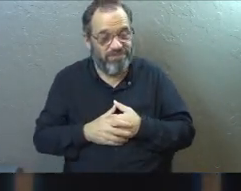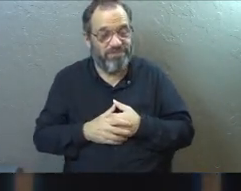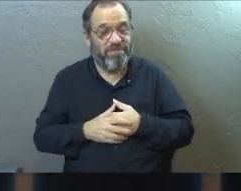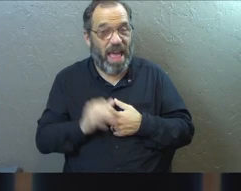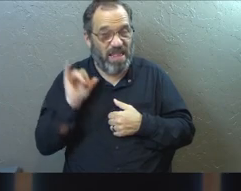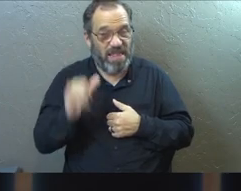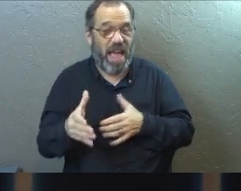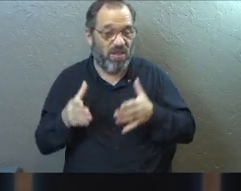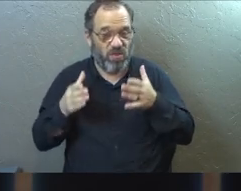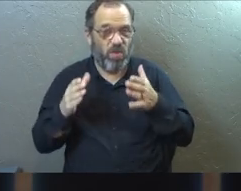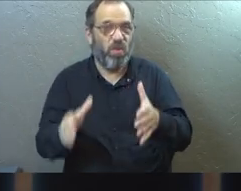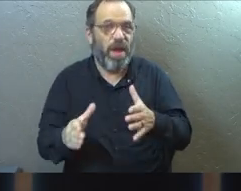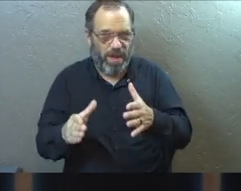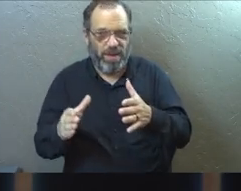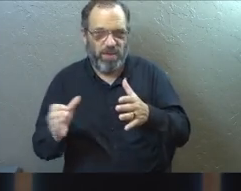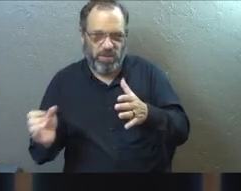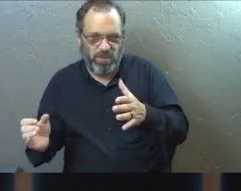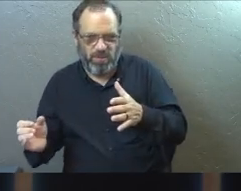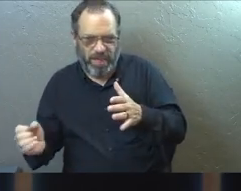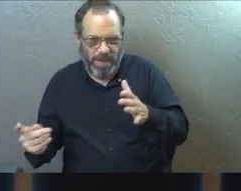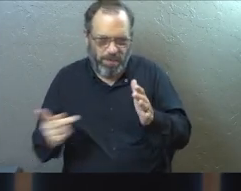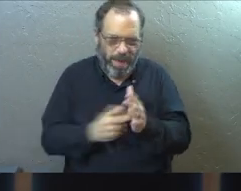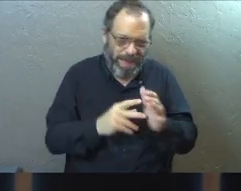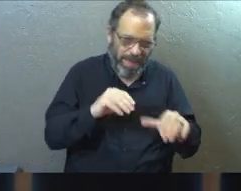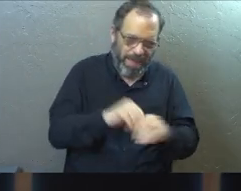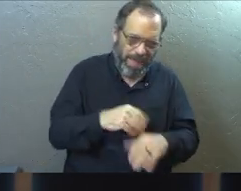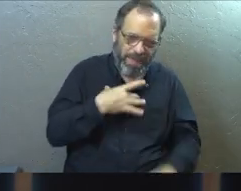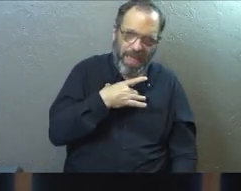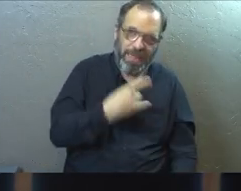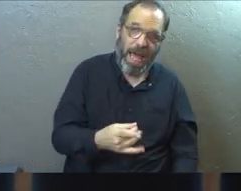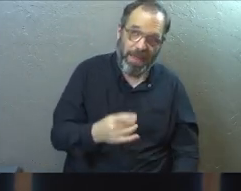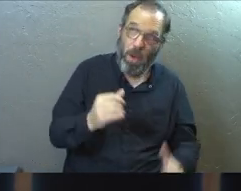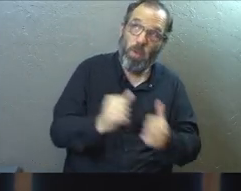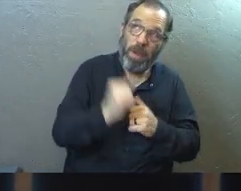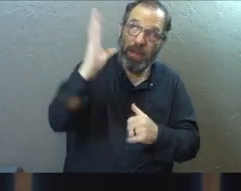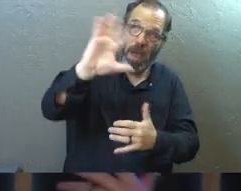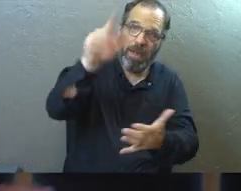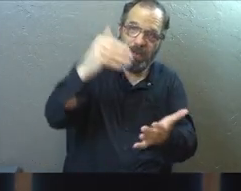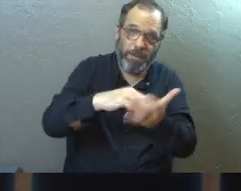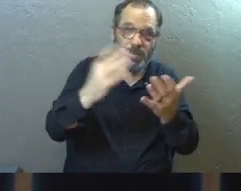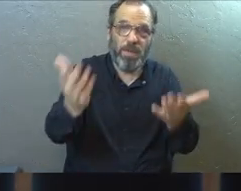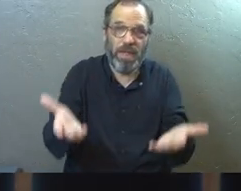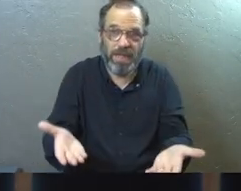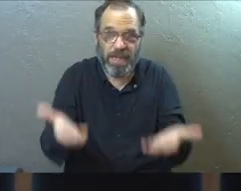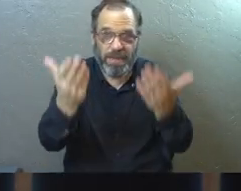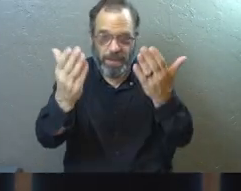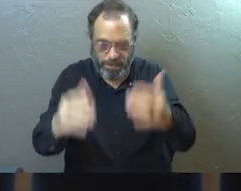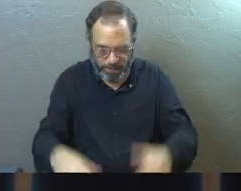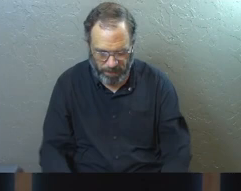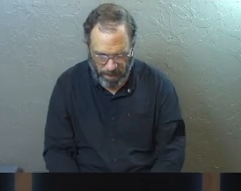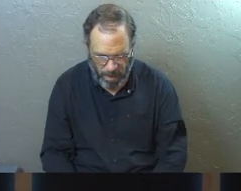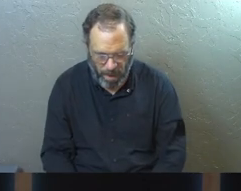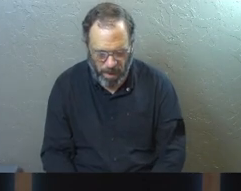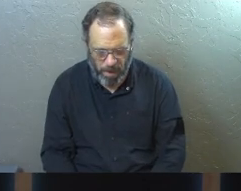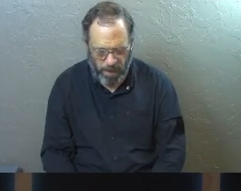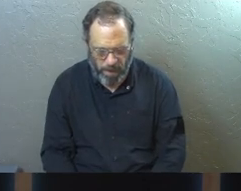way for us to fall back in like with each other. And it's with God at the center. So can we stand and we're gonna pray together.